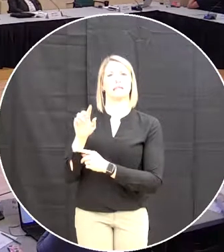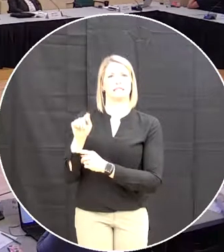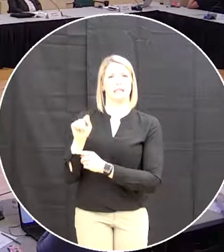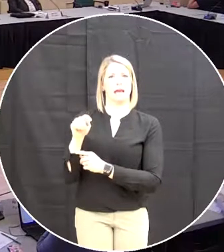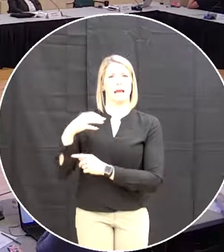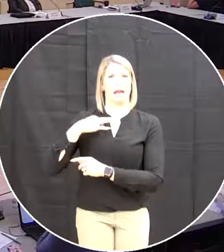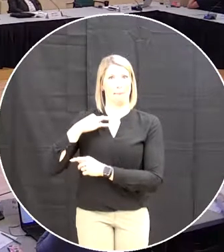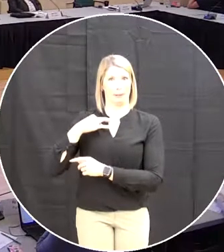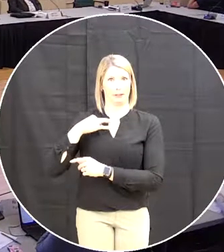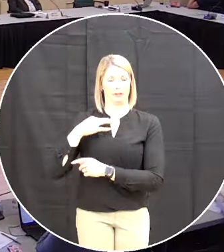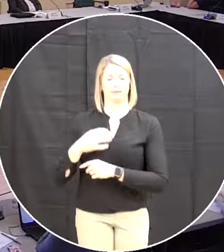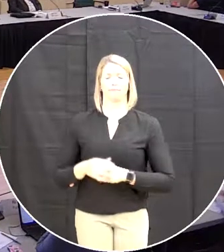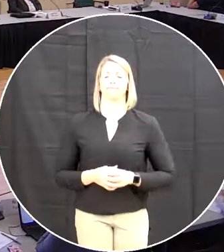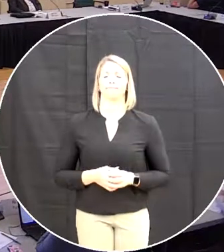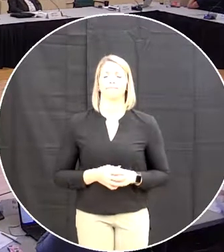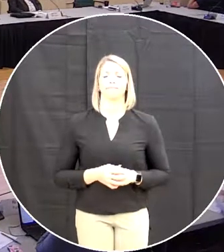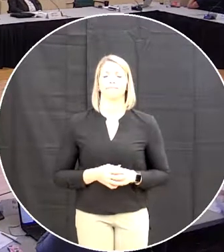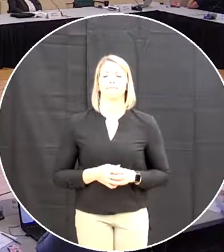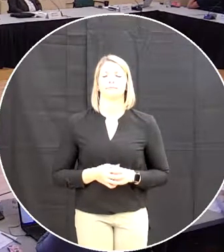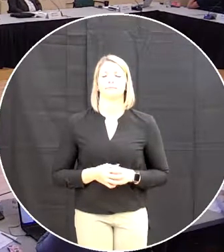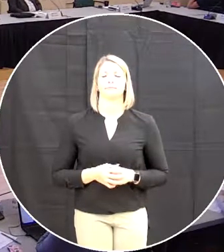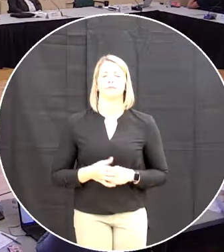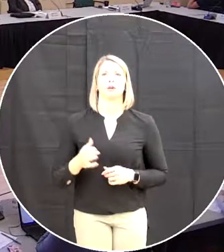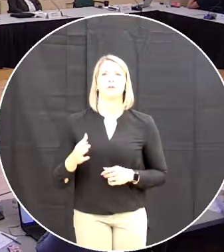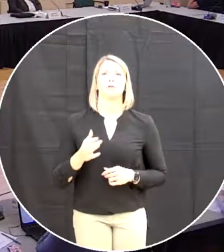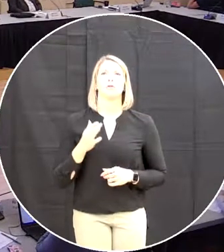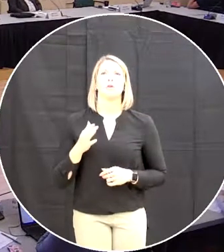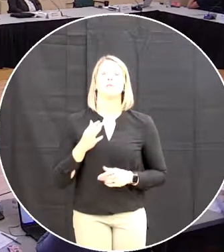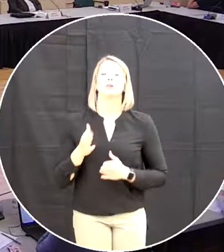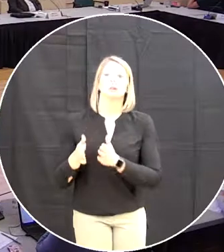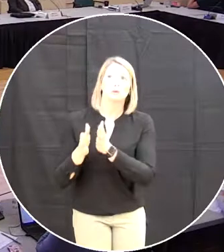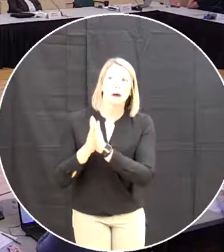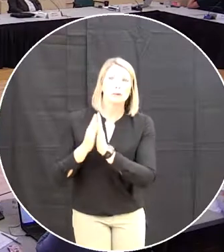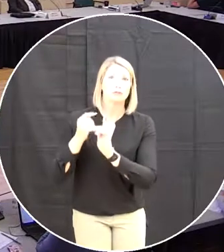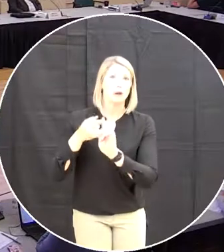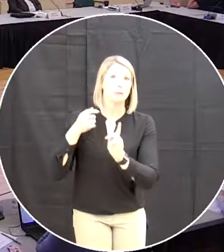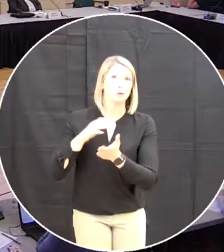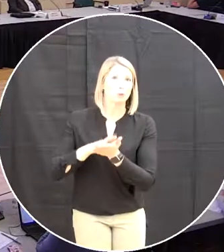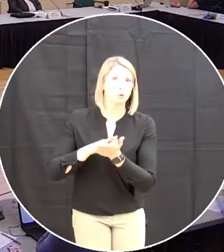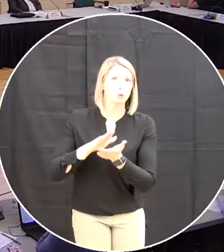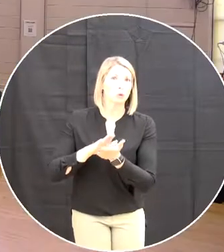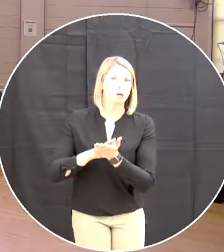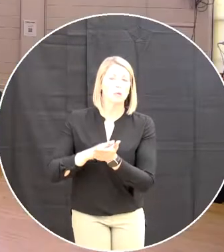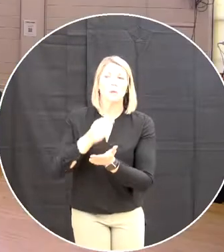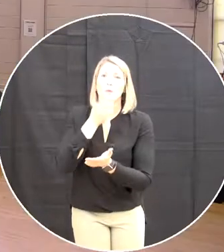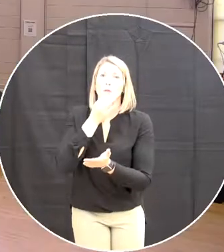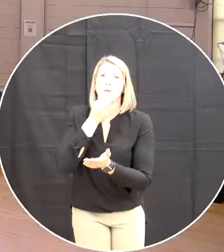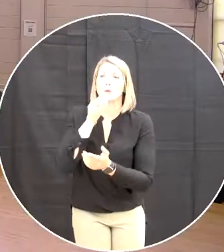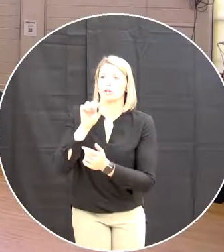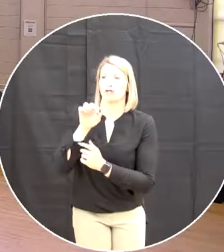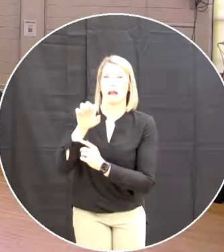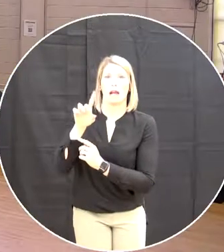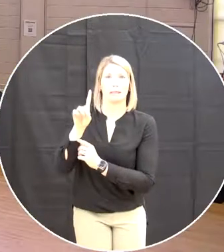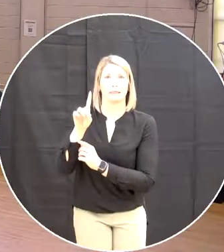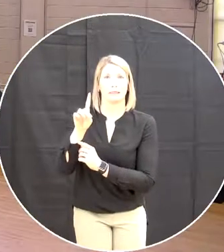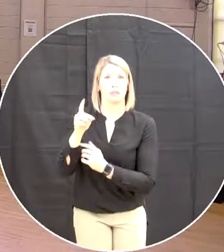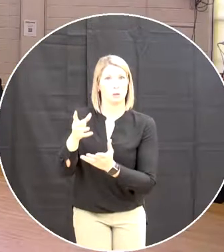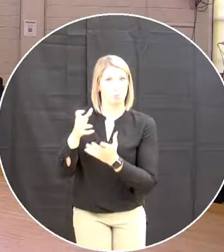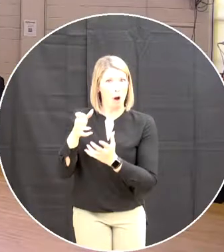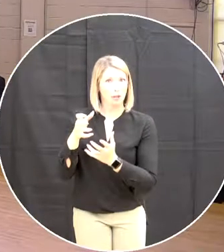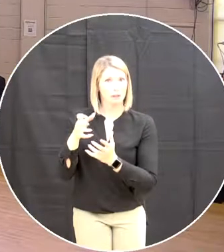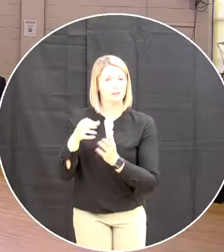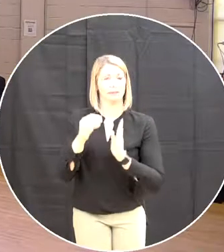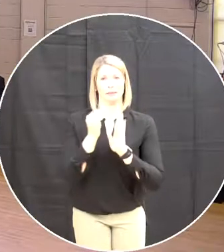proceed with funding requests from schools in the form of grants will be finalized for posting the education foundation